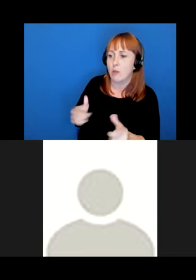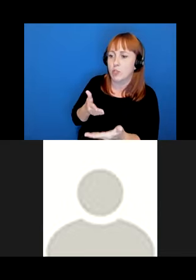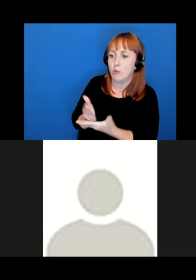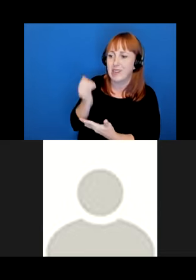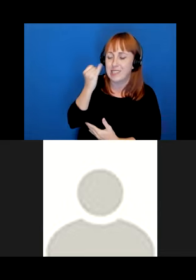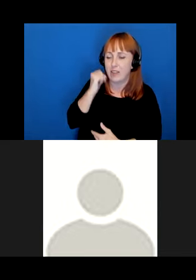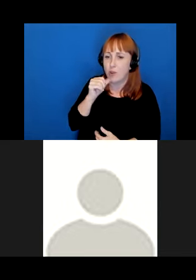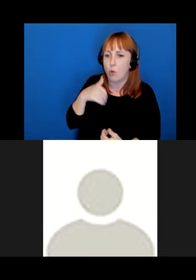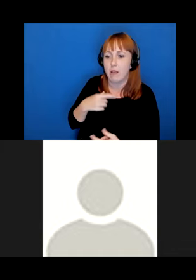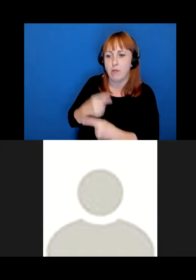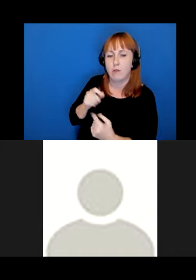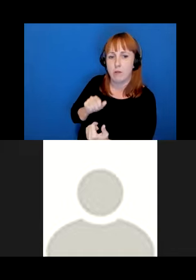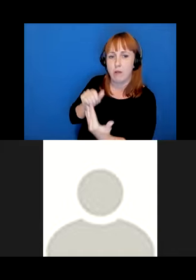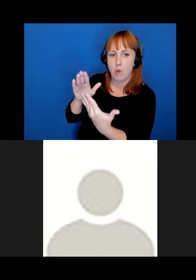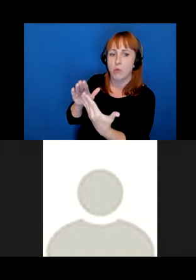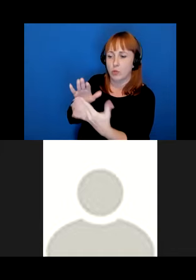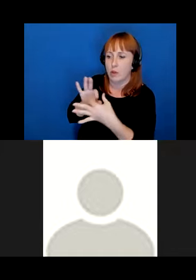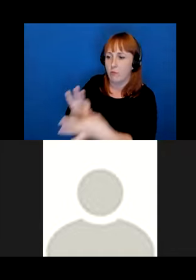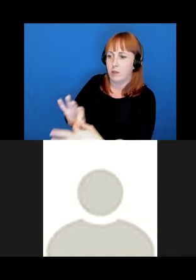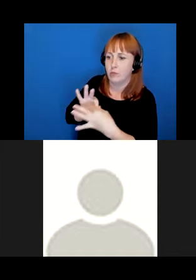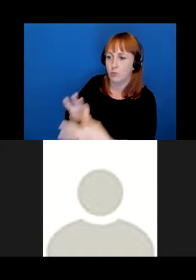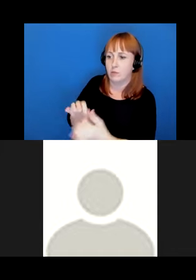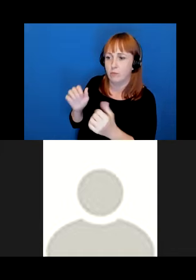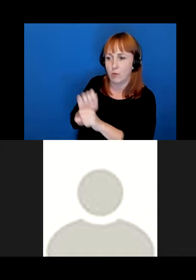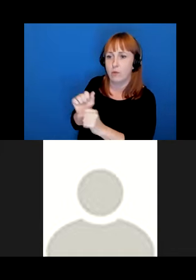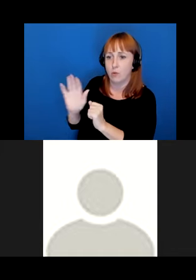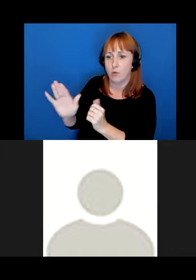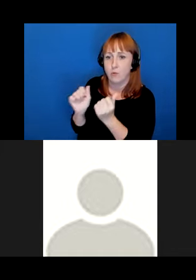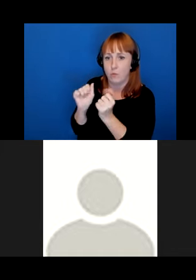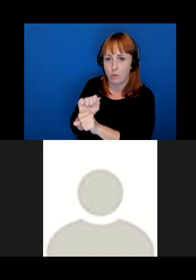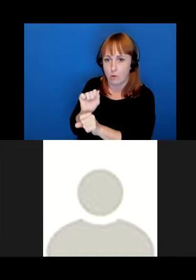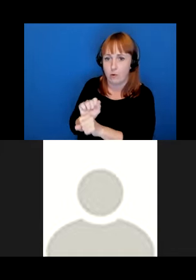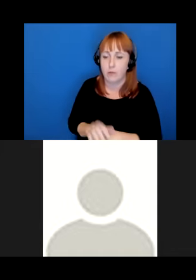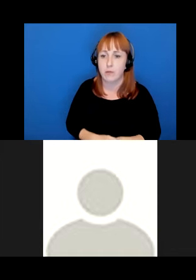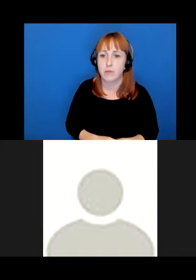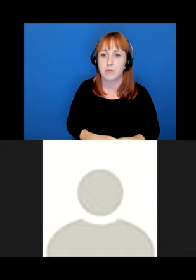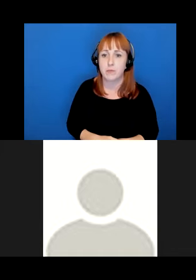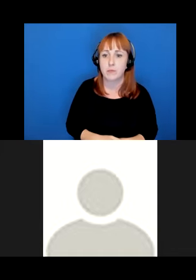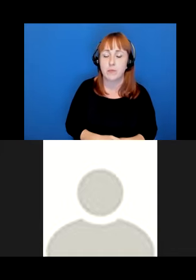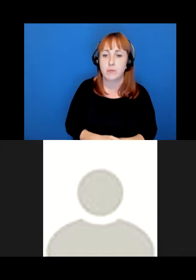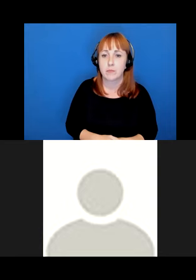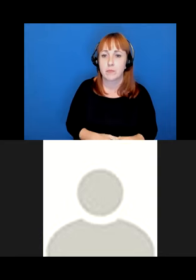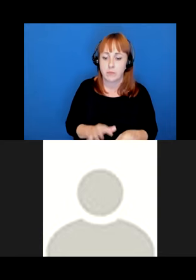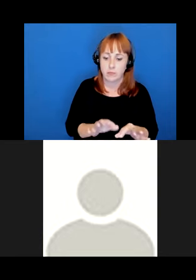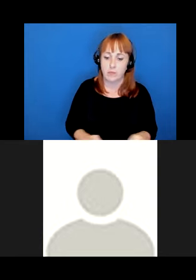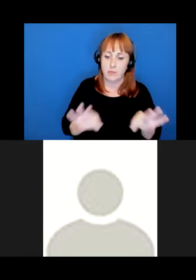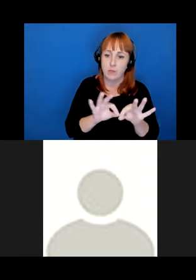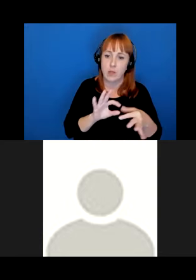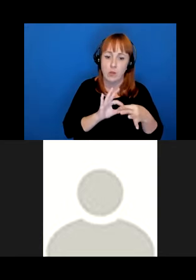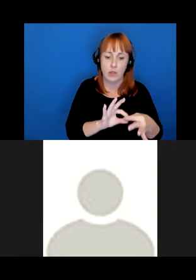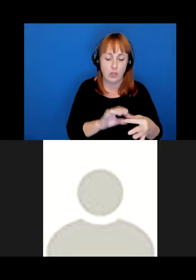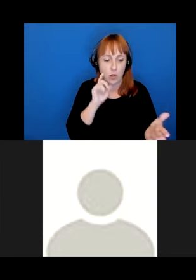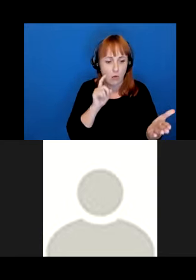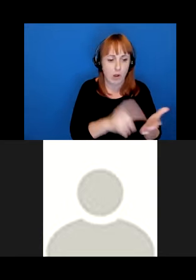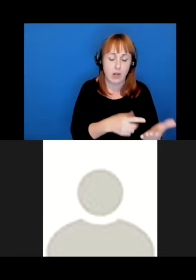approach to language work. That noted, when key relationships are recognized and validated, then